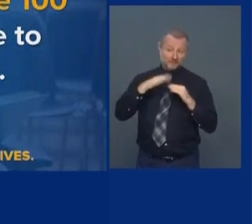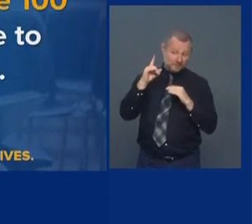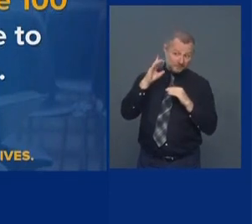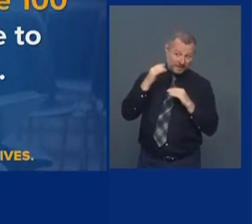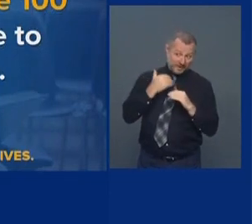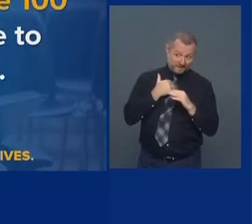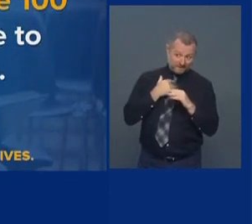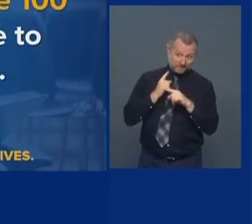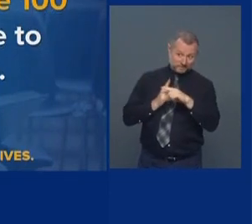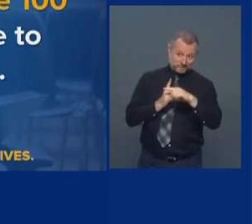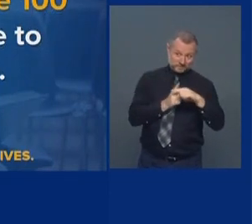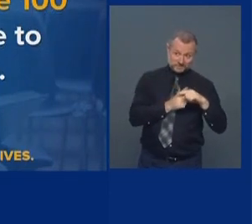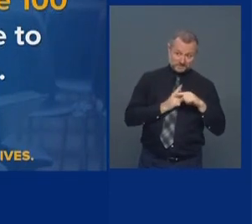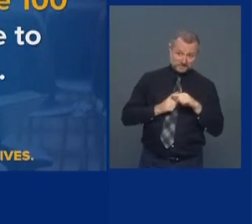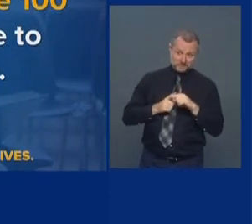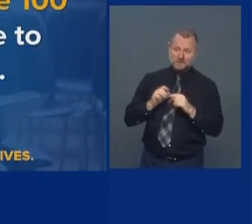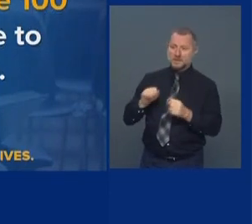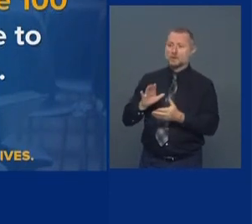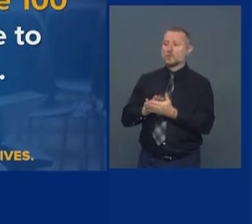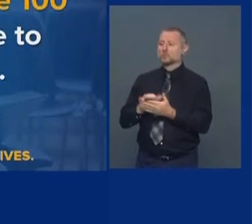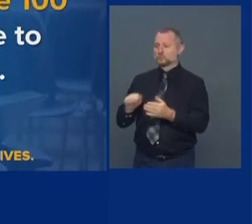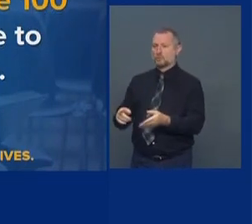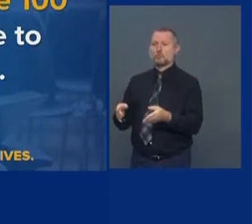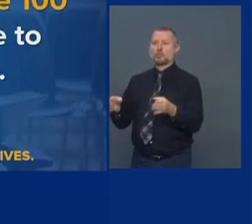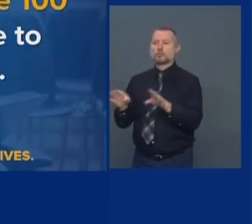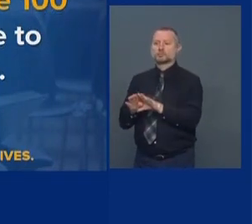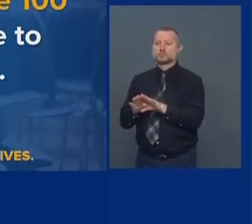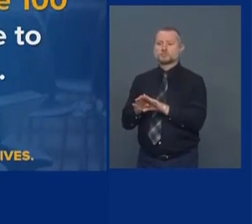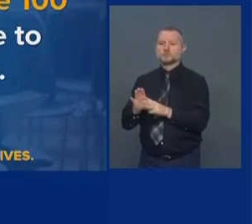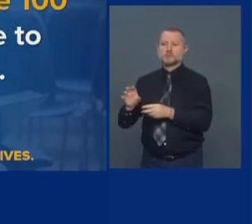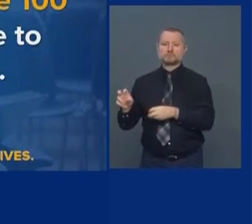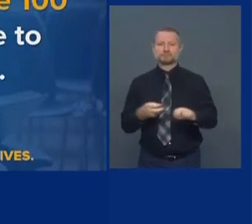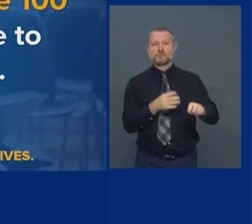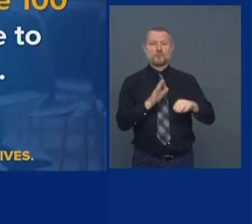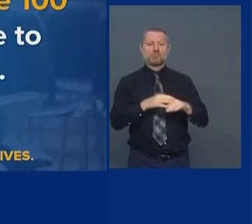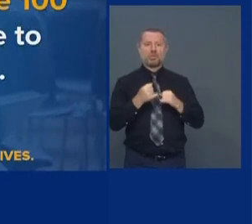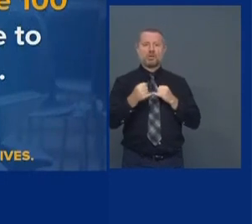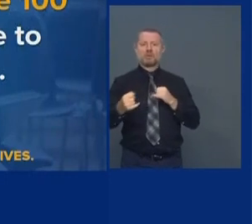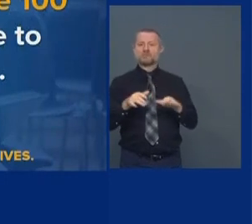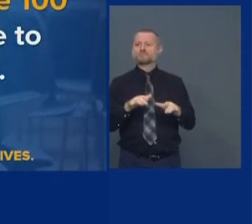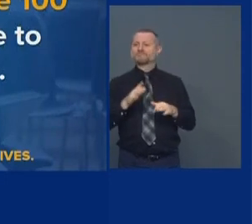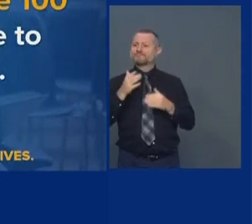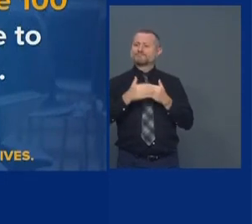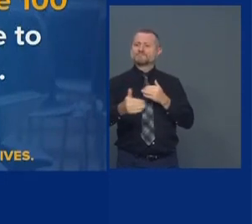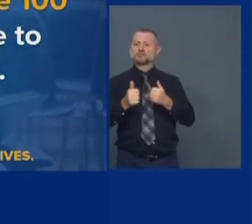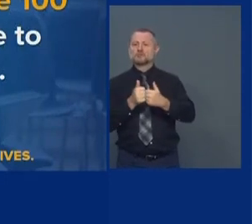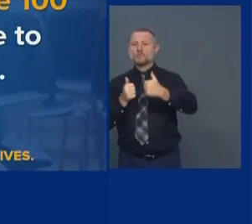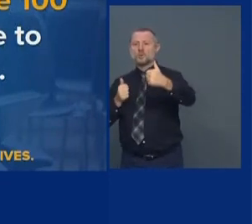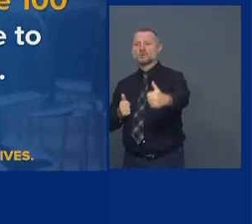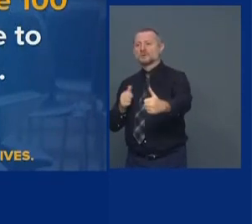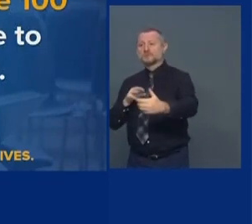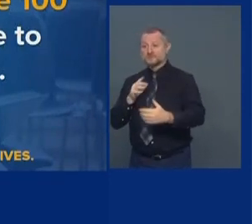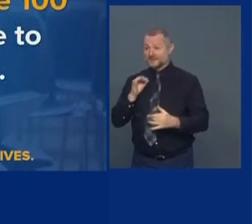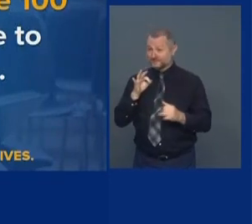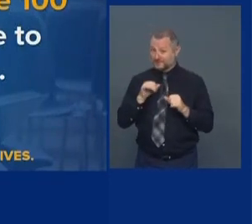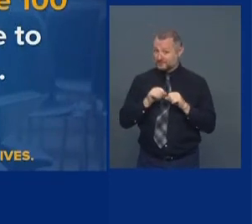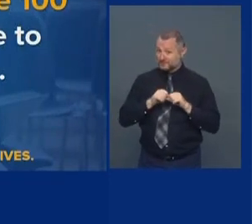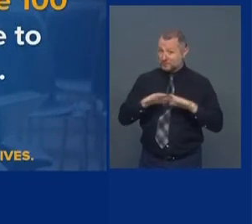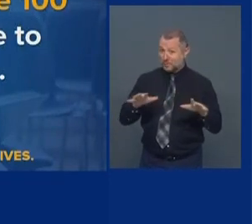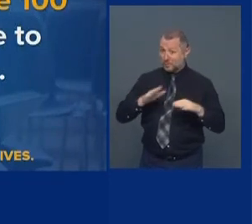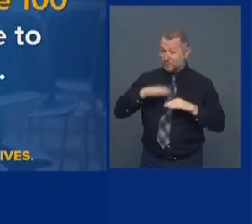then the school can be closed down to do remote learning. All right. So who gets helped? It's not good for the students.